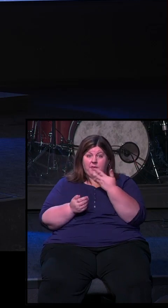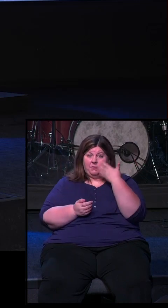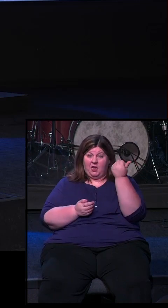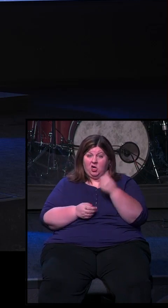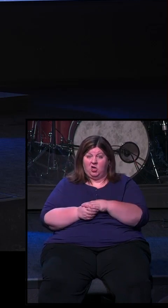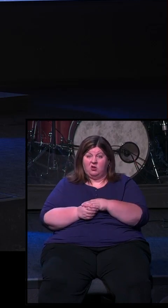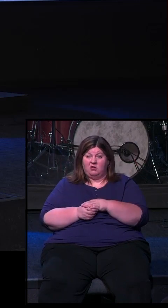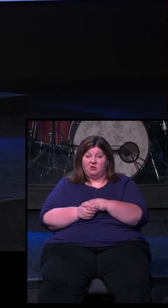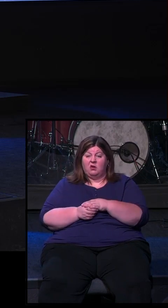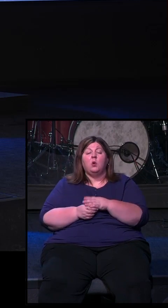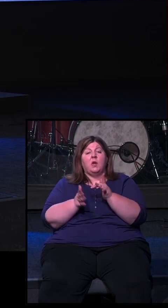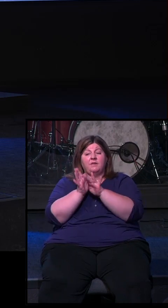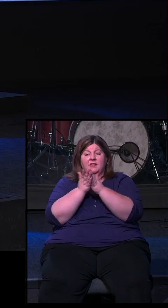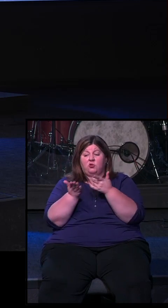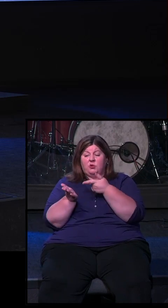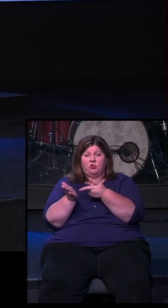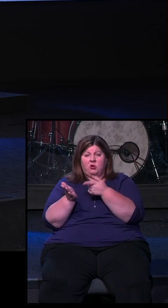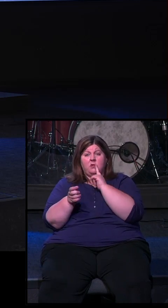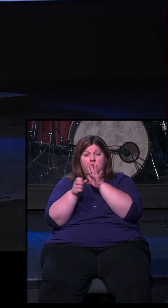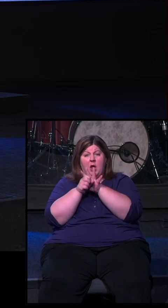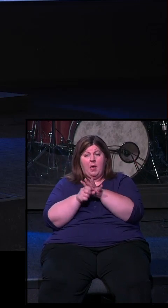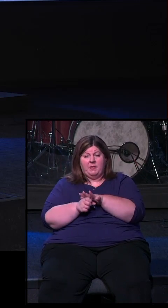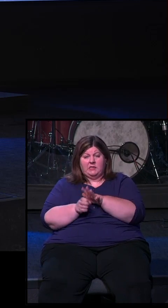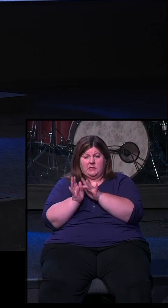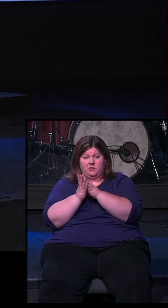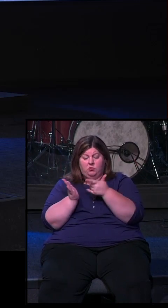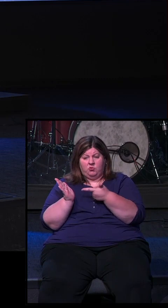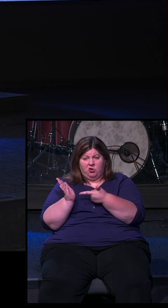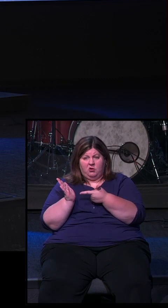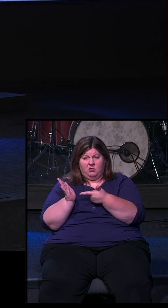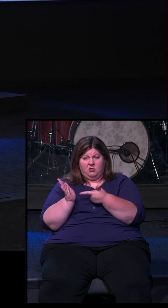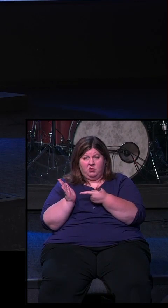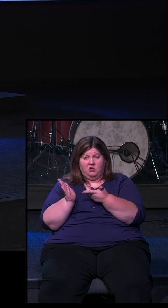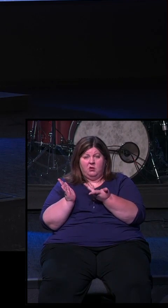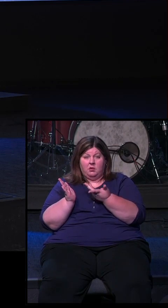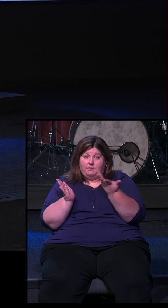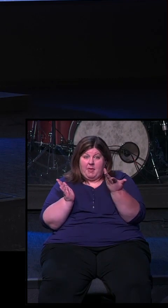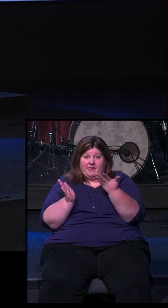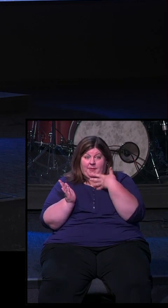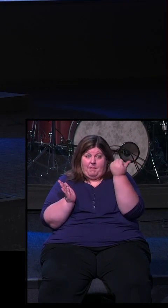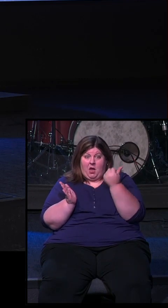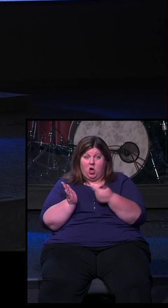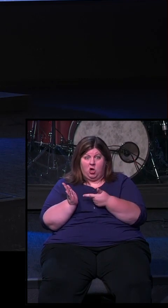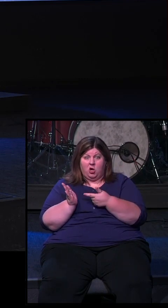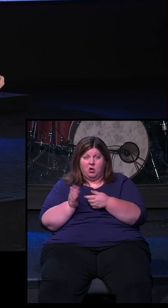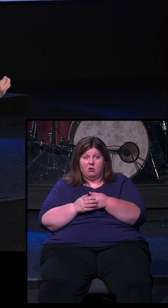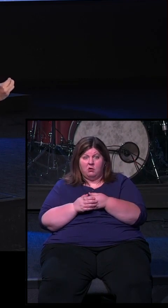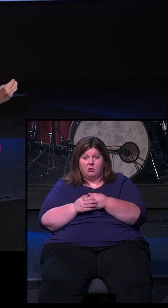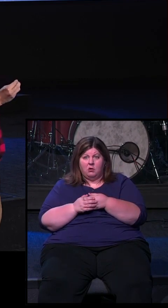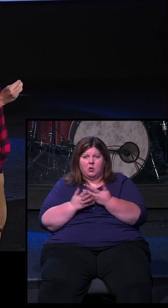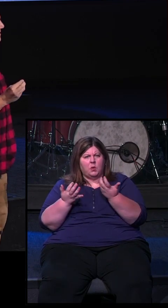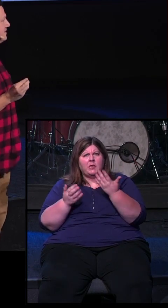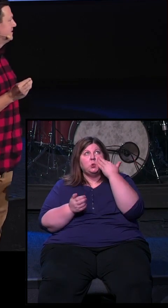what God gives us in Scripture, and the promises that He has for us in Scripture, what if there's something actually better than clarity? We all